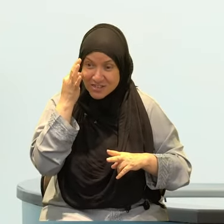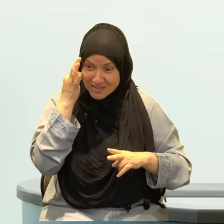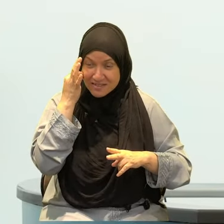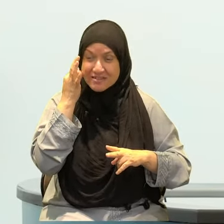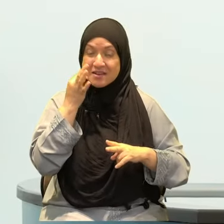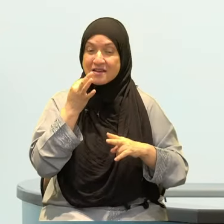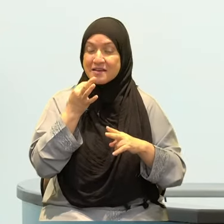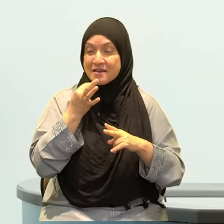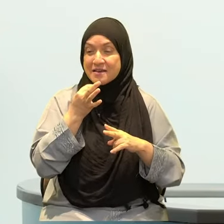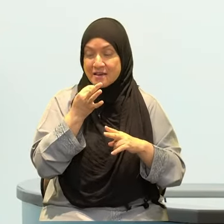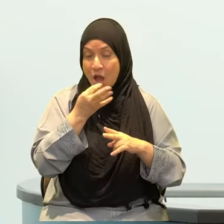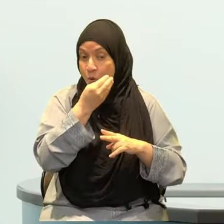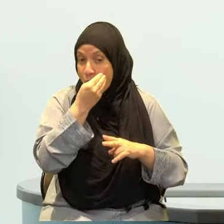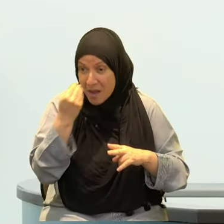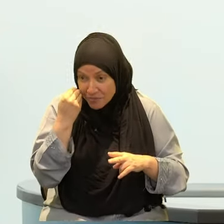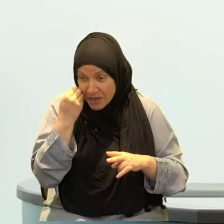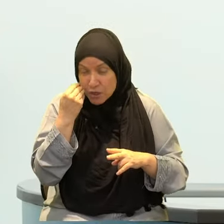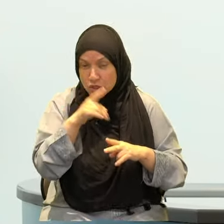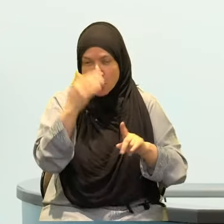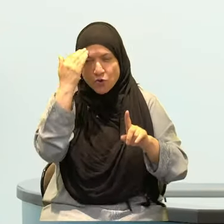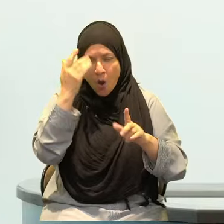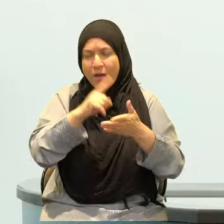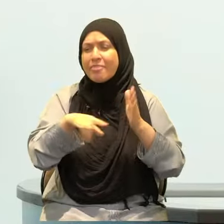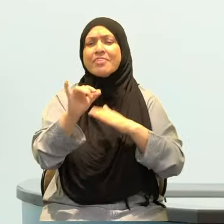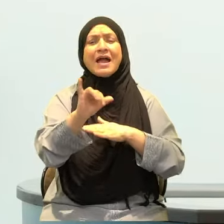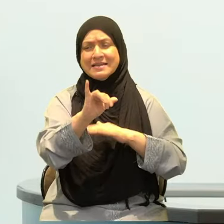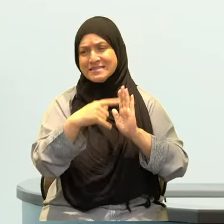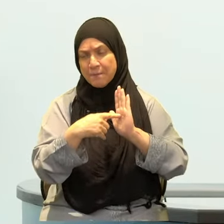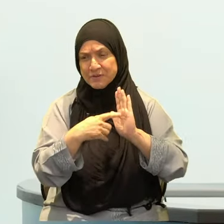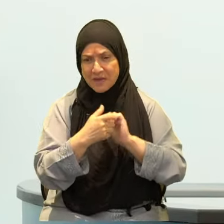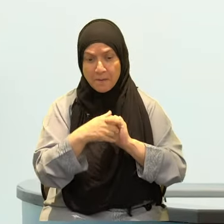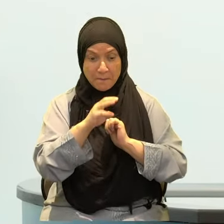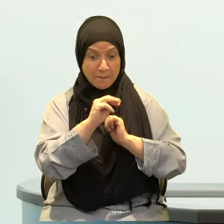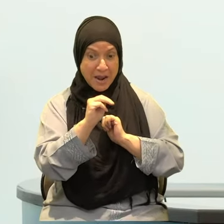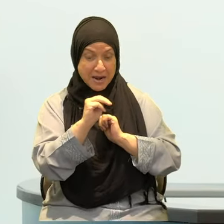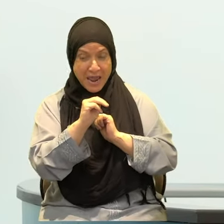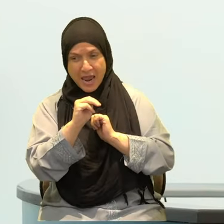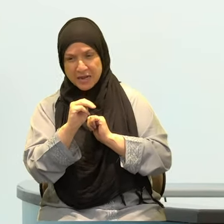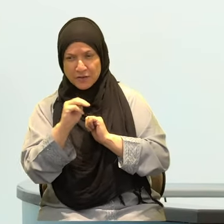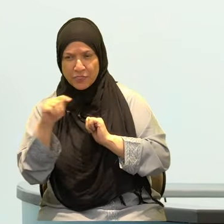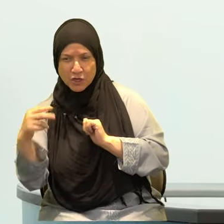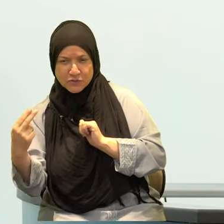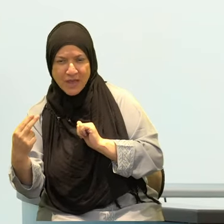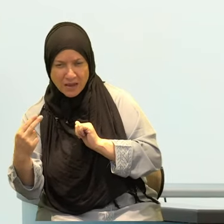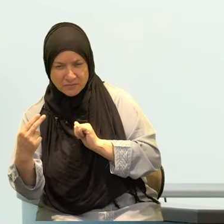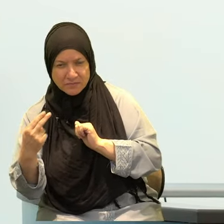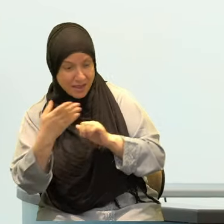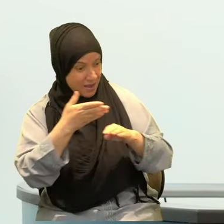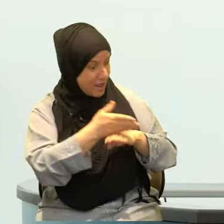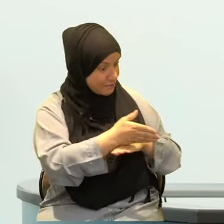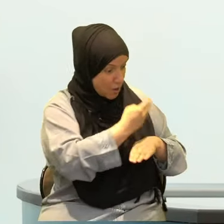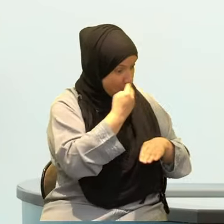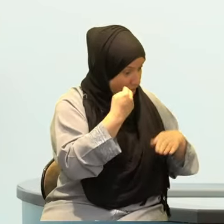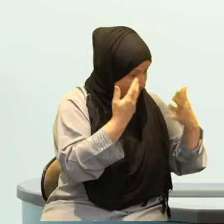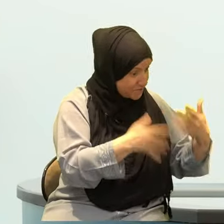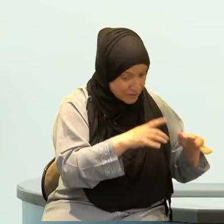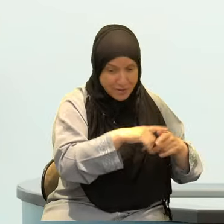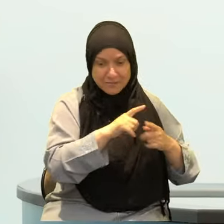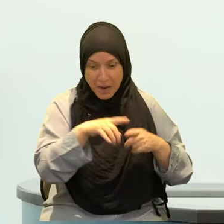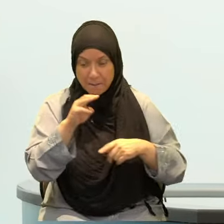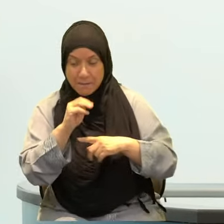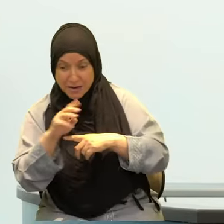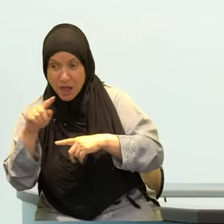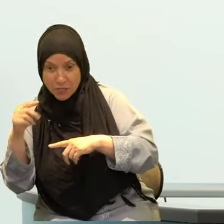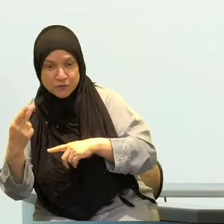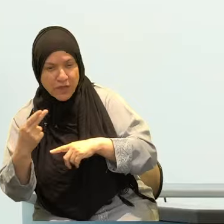is the proof of faith. So how much charity will I start to give now? And maybe I'll cause myself to be a little bit more inconvenient